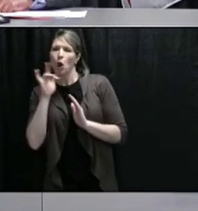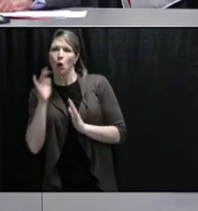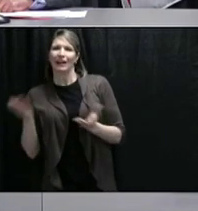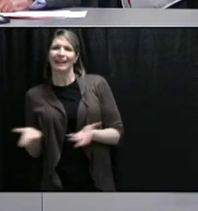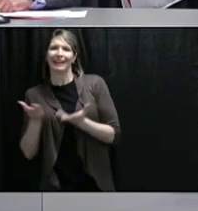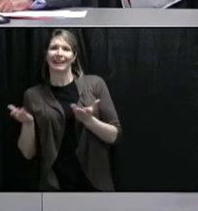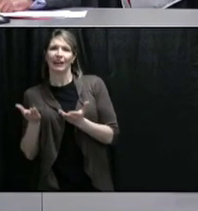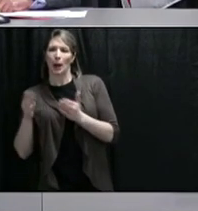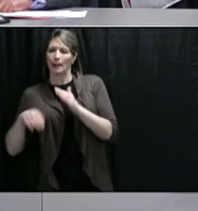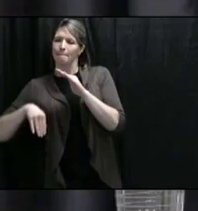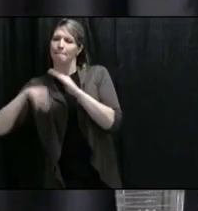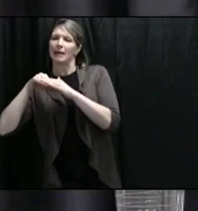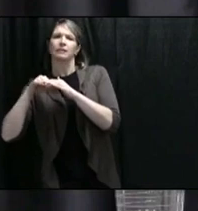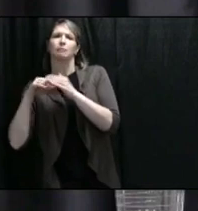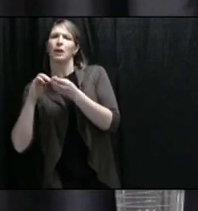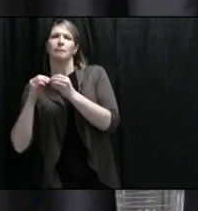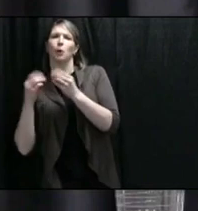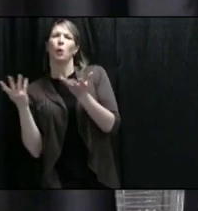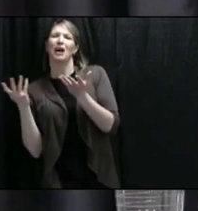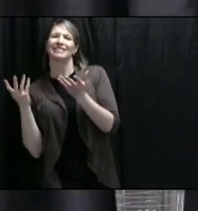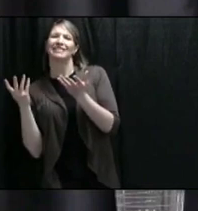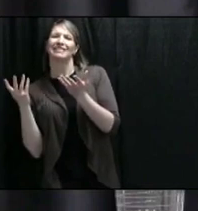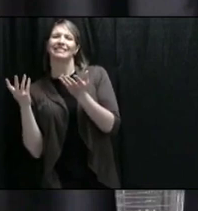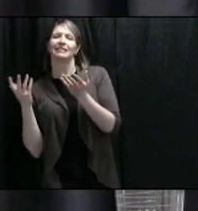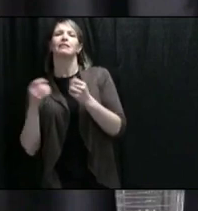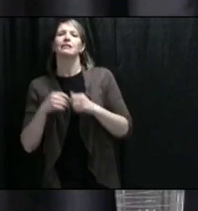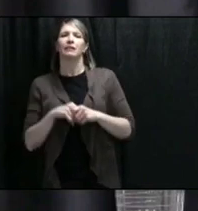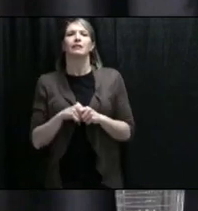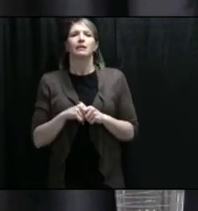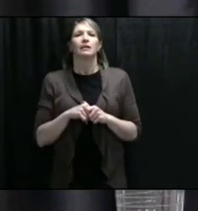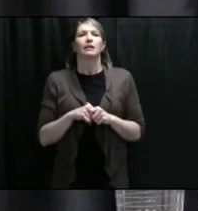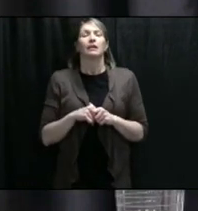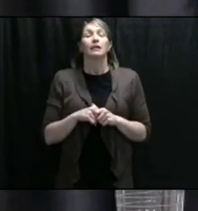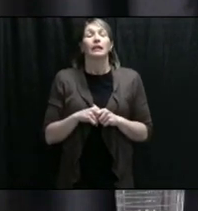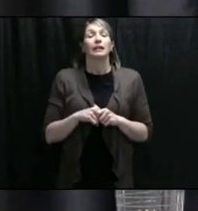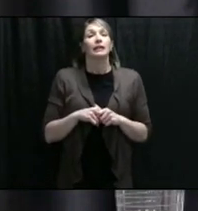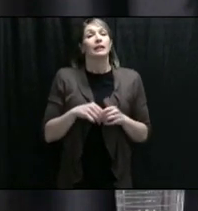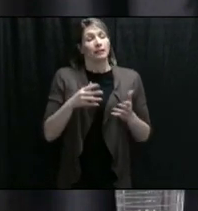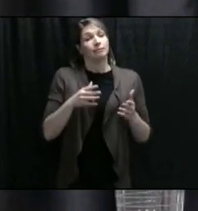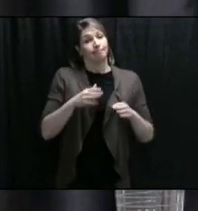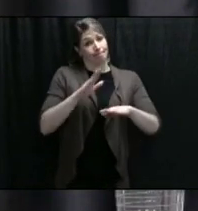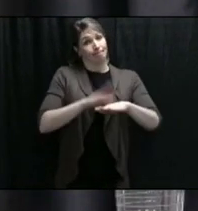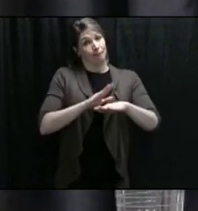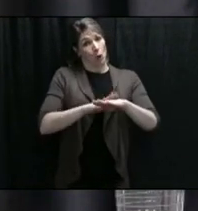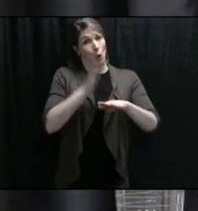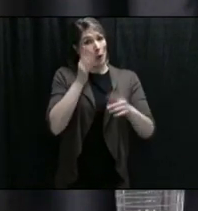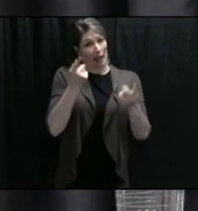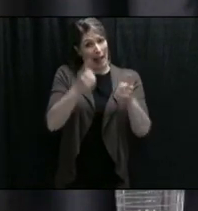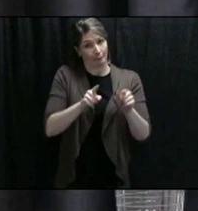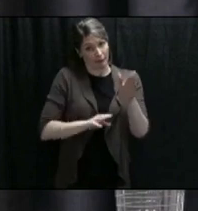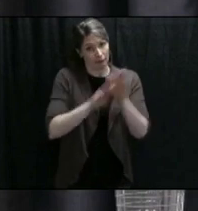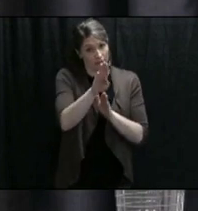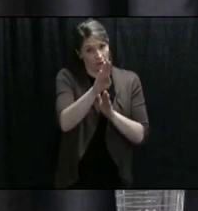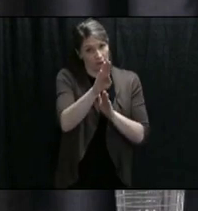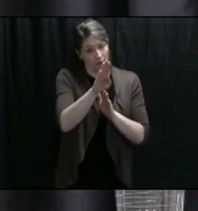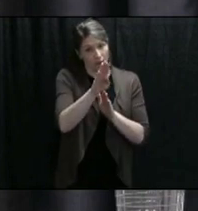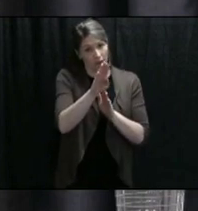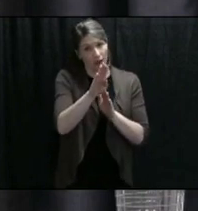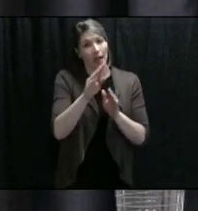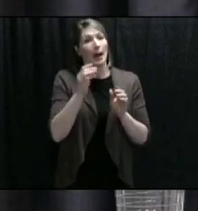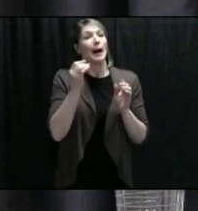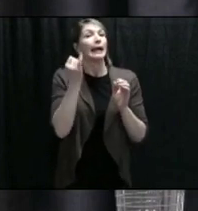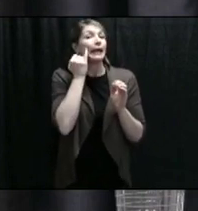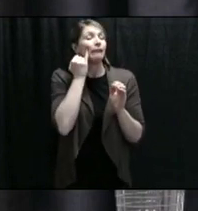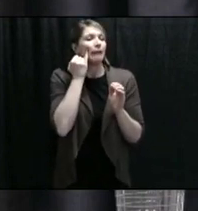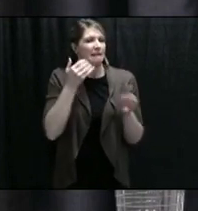that, what we do know is the sooner it comes, the bigger the peak, and the worse the effect, because the healthcare system will be